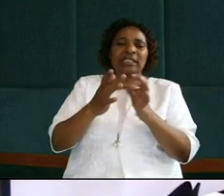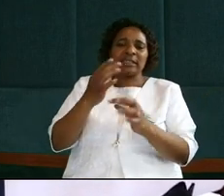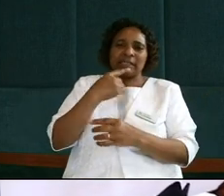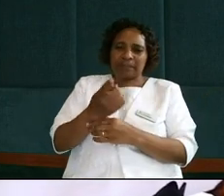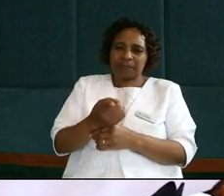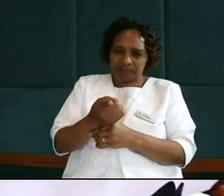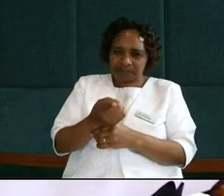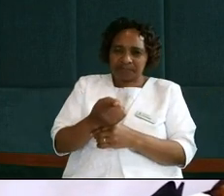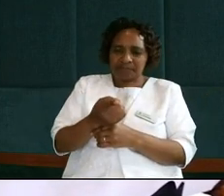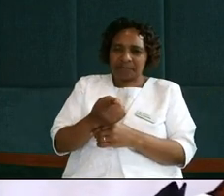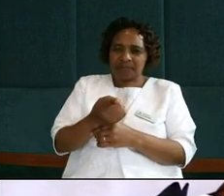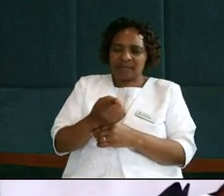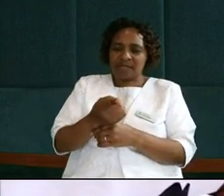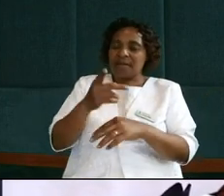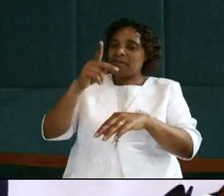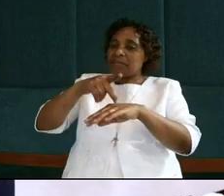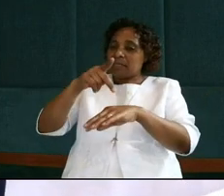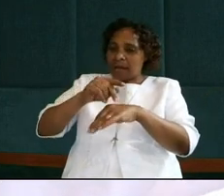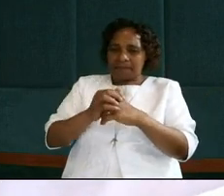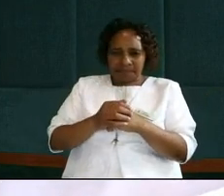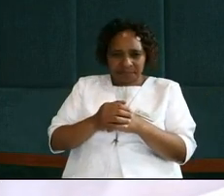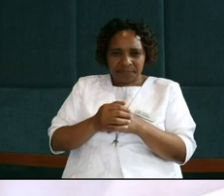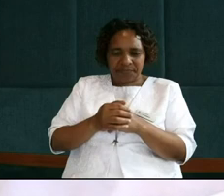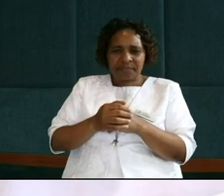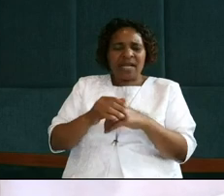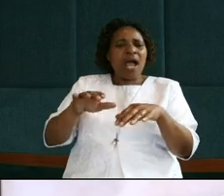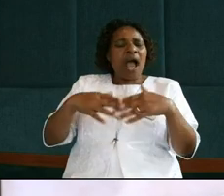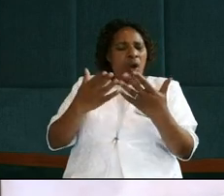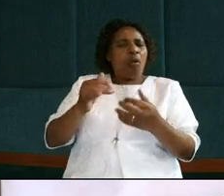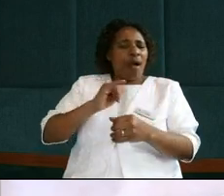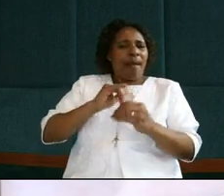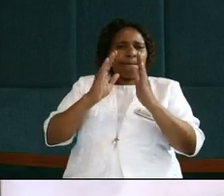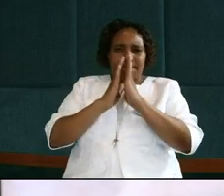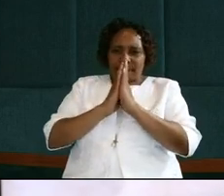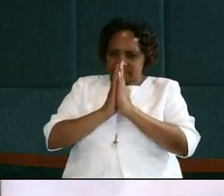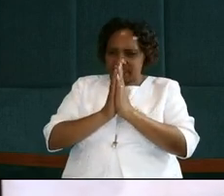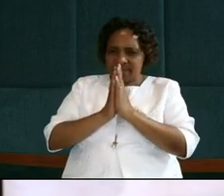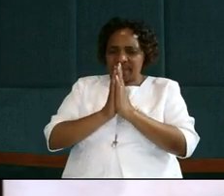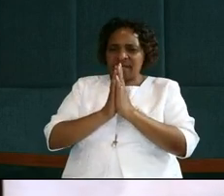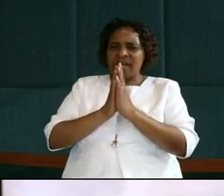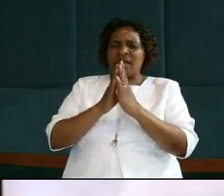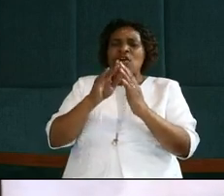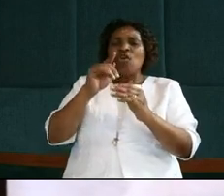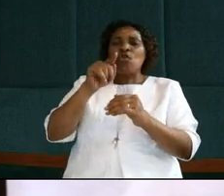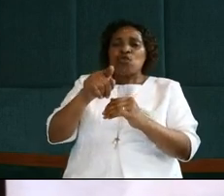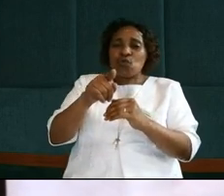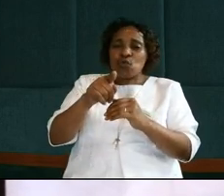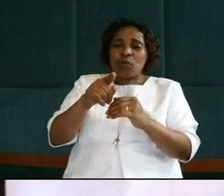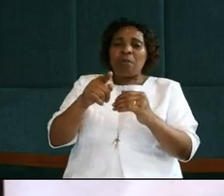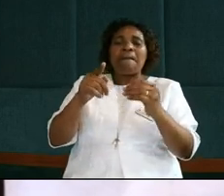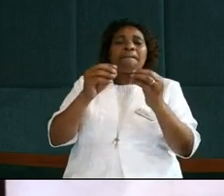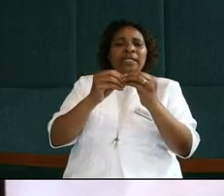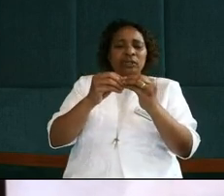but Jesus tells him, listen to me, Peter, how I pray that you will wait on me because